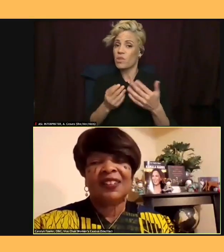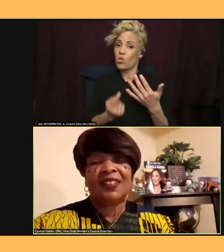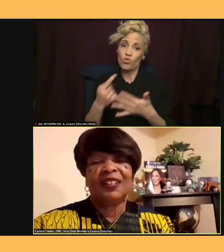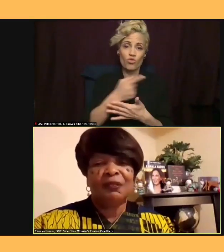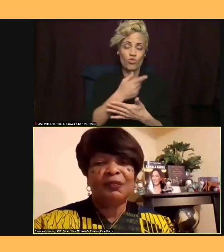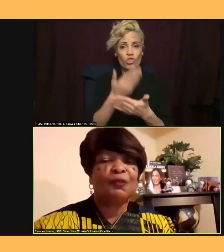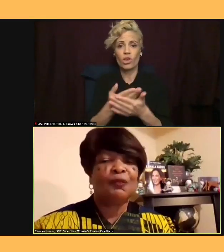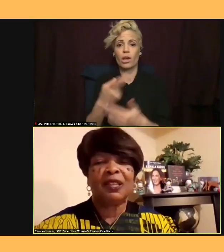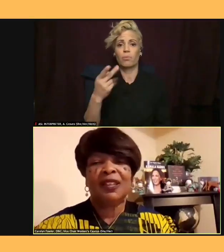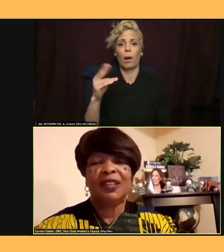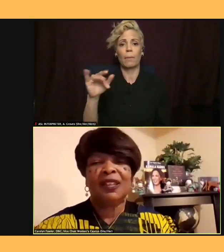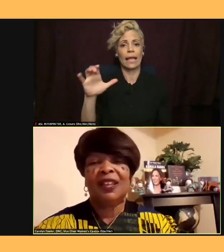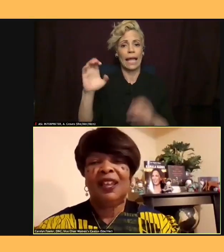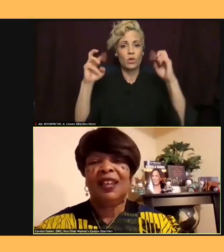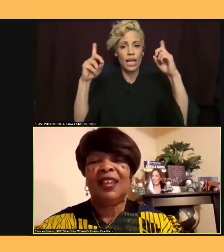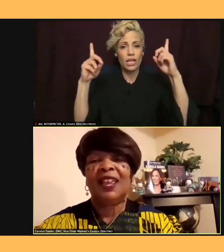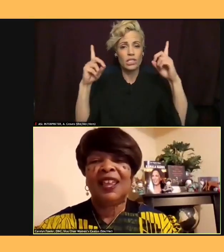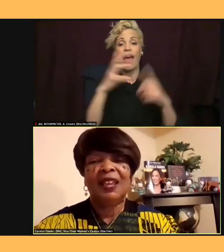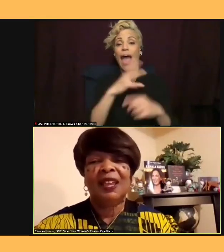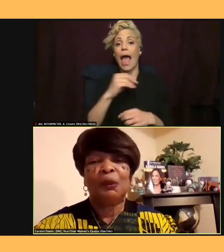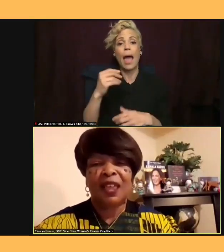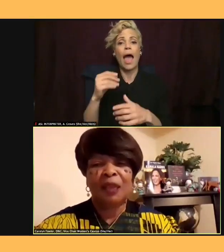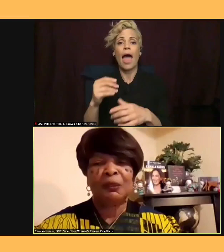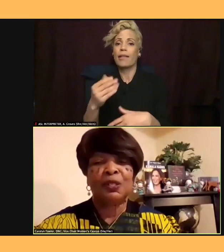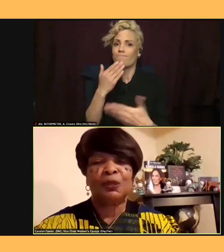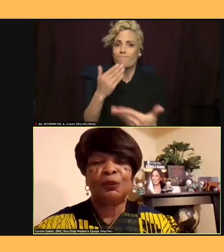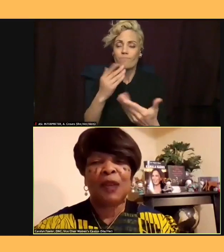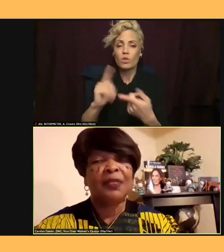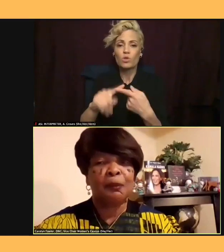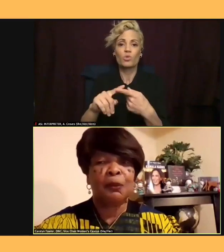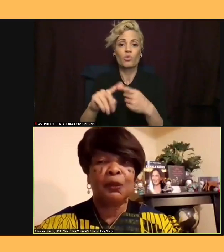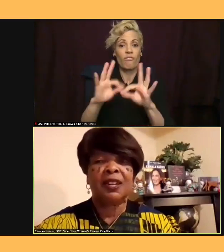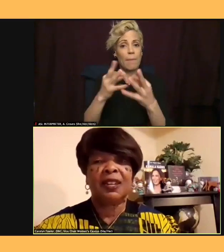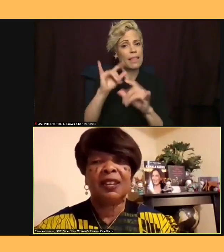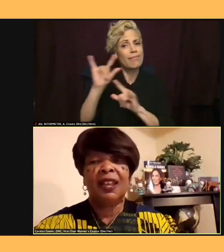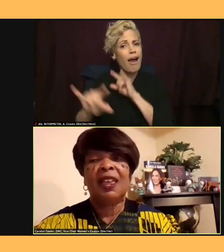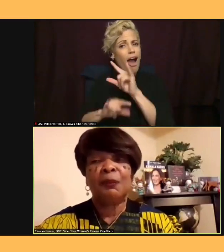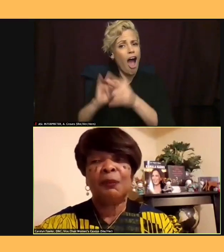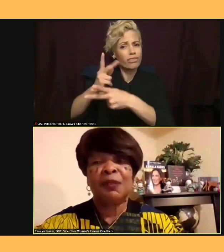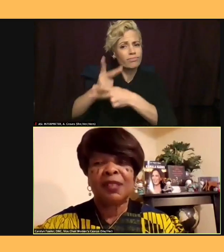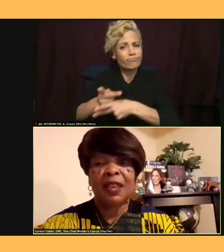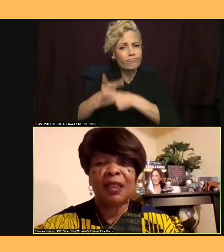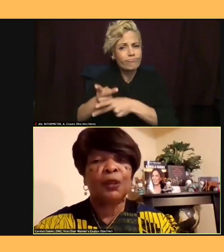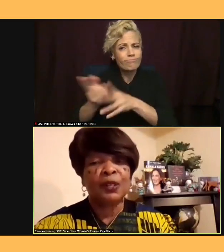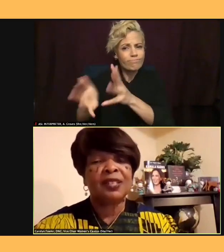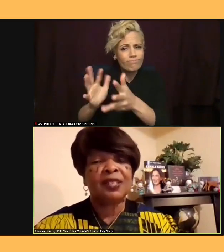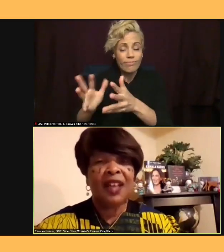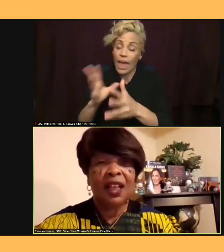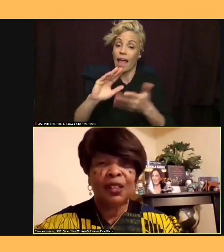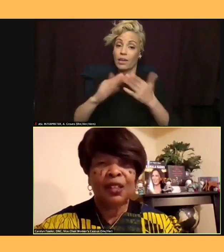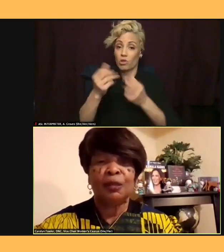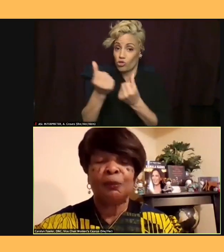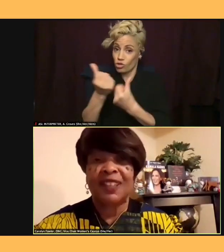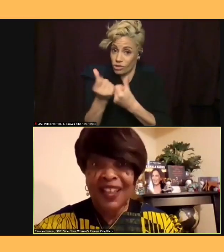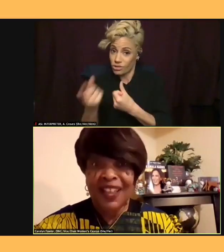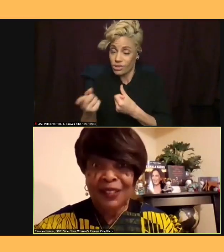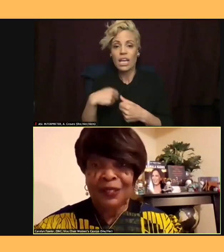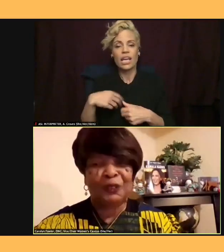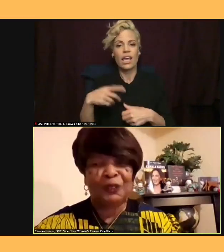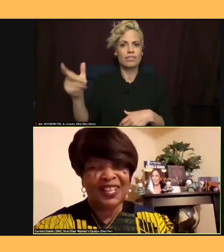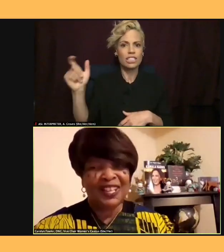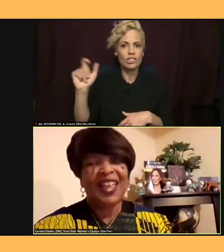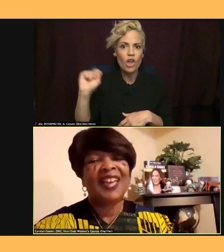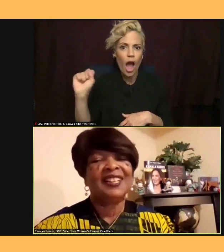and the community, he was able to earn a scholarship to Yale University and attend